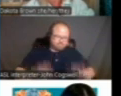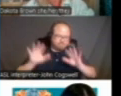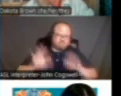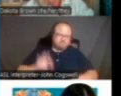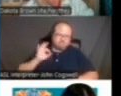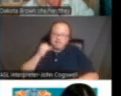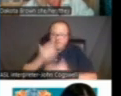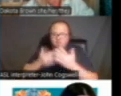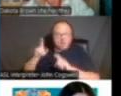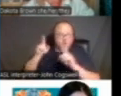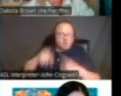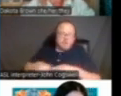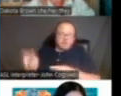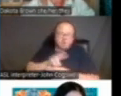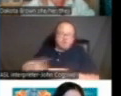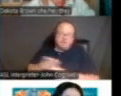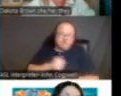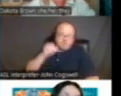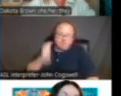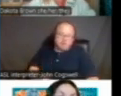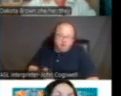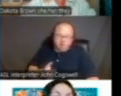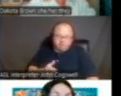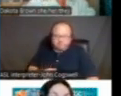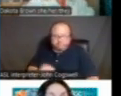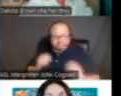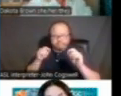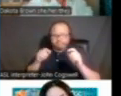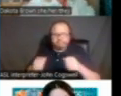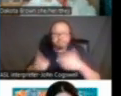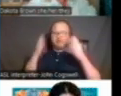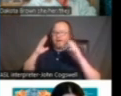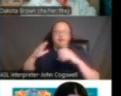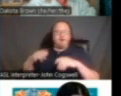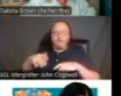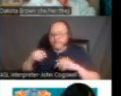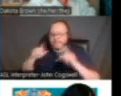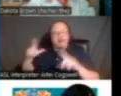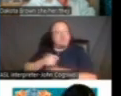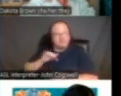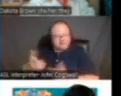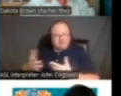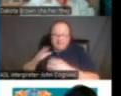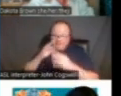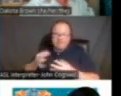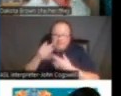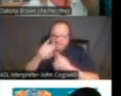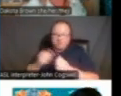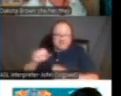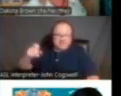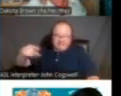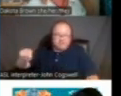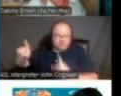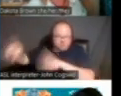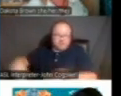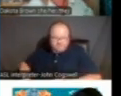somebody goes to this two weeks from tomorrow and they're just blown away by it like I was, maybe they'll be interested in the September one. That's And we'll